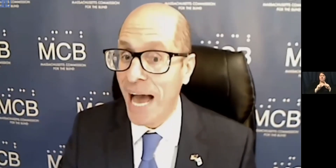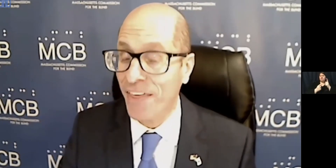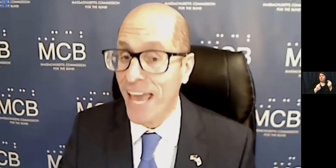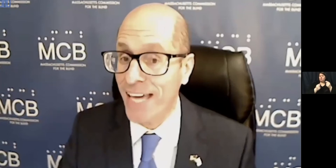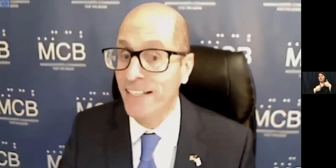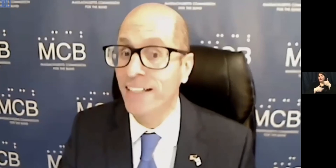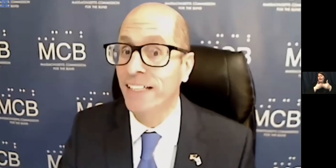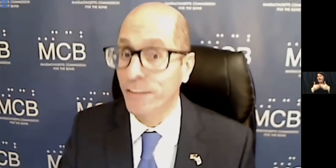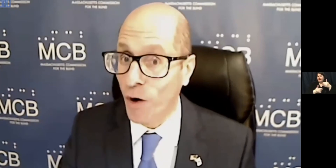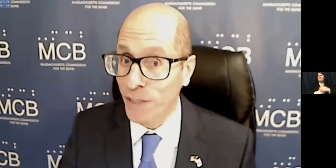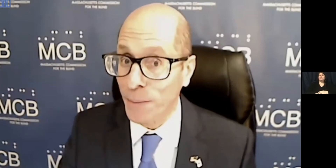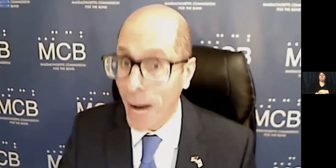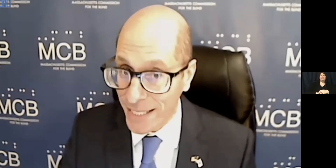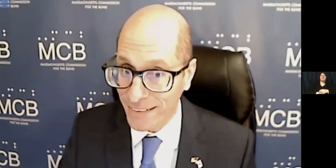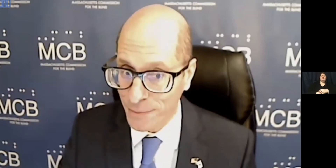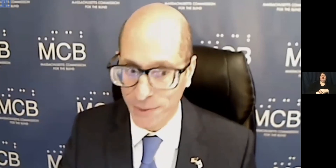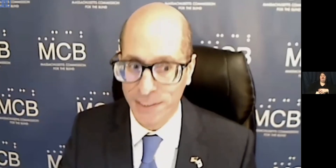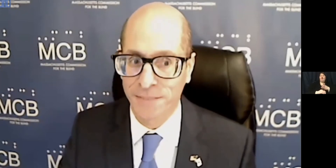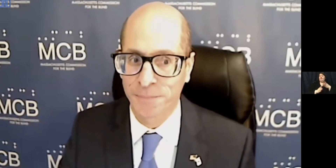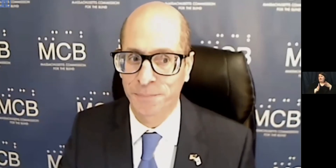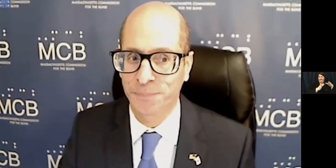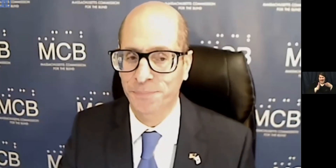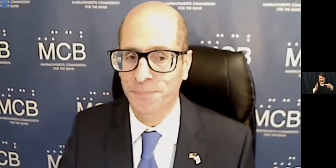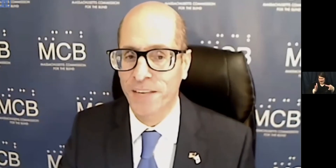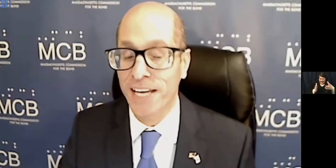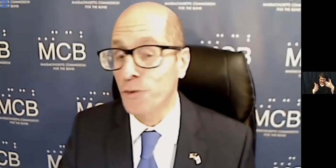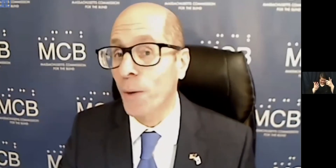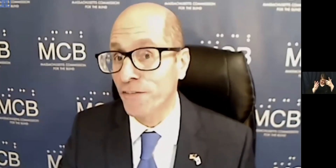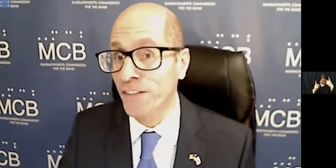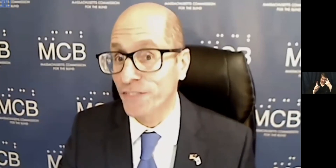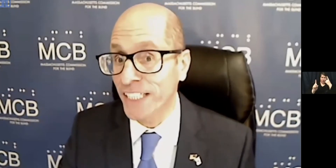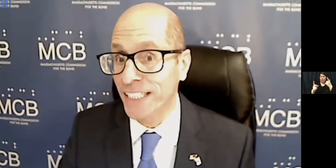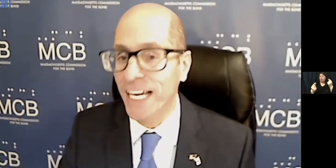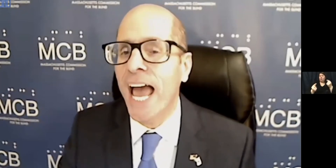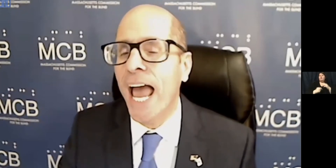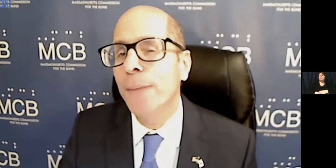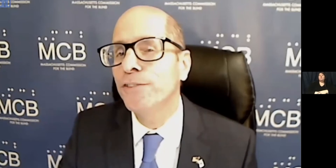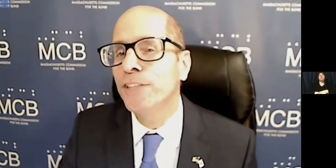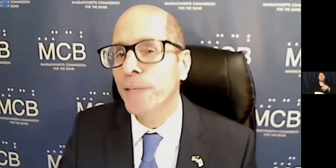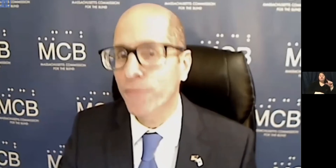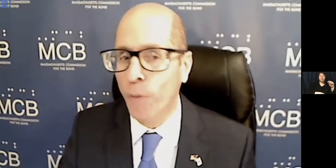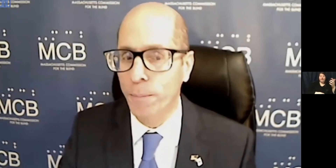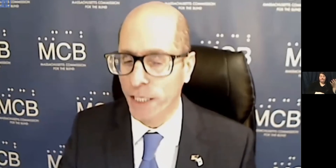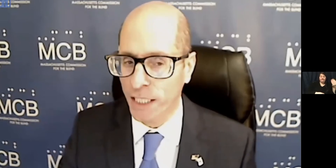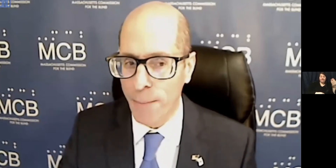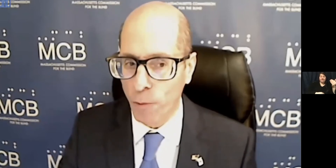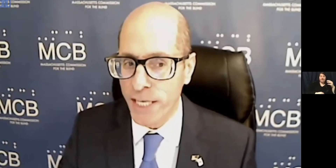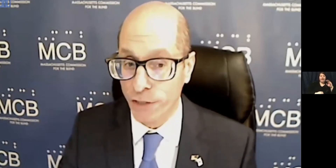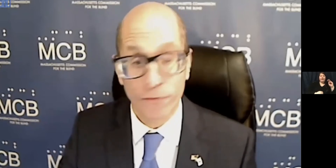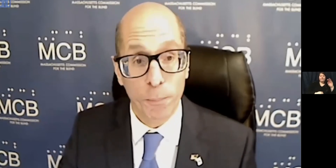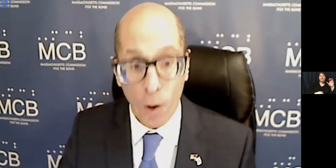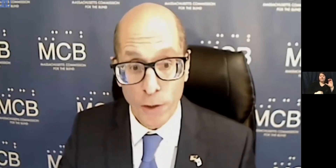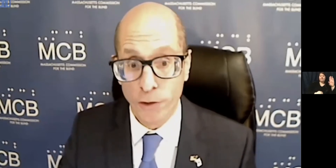and the path ahead involving my disability. In 2015, MCB formed